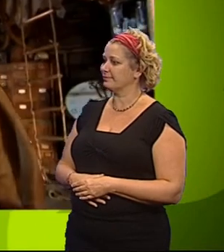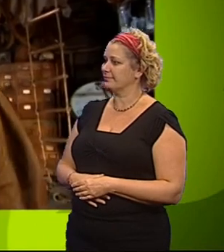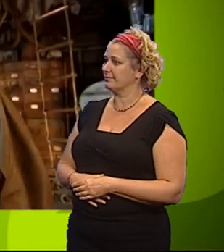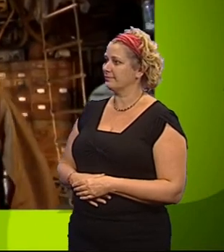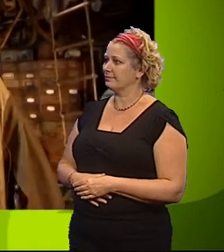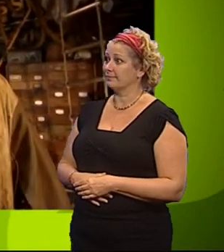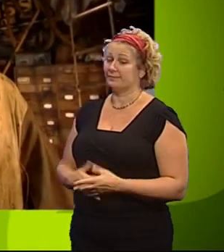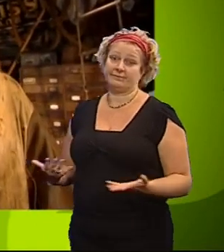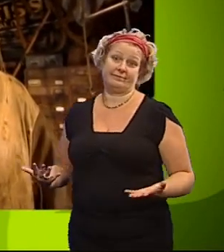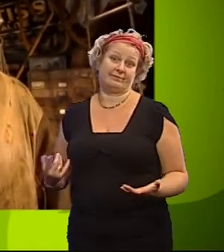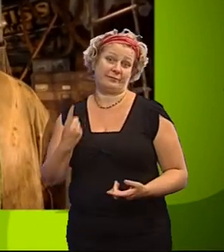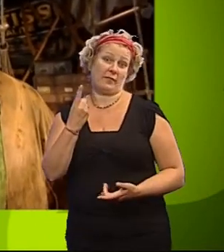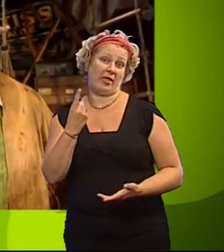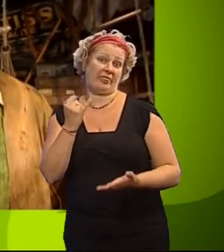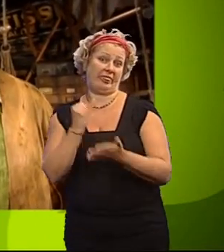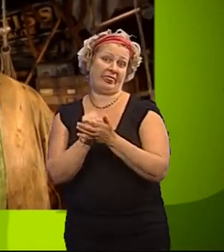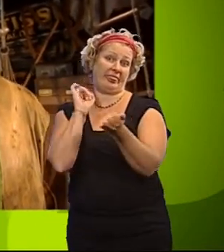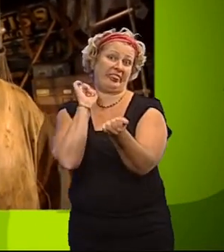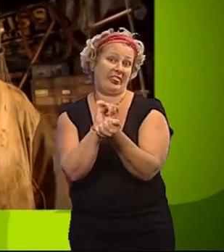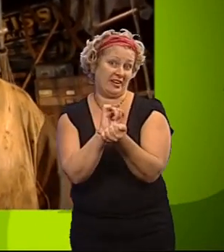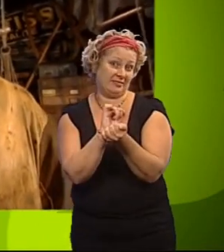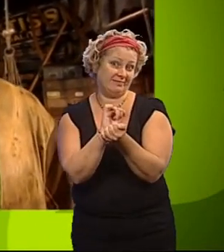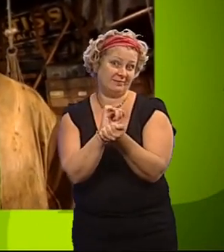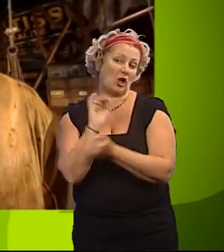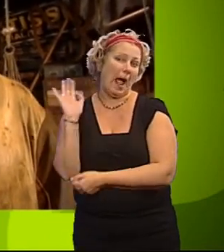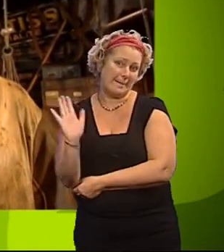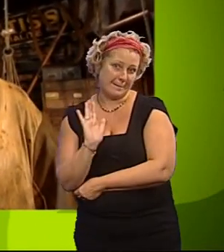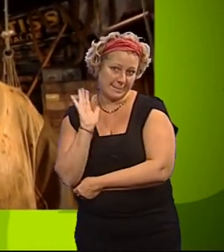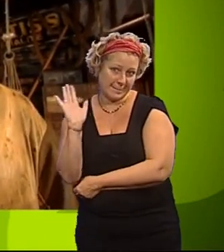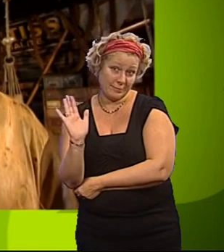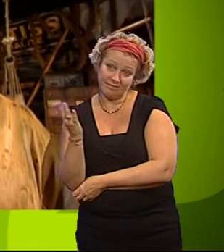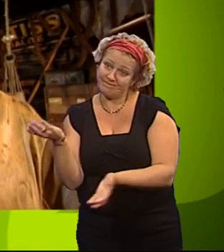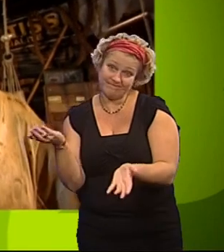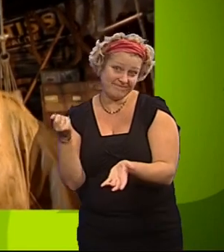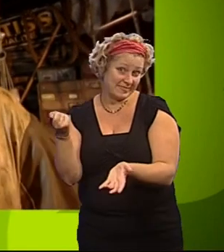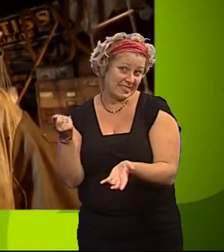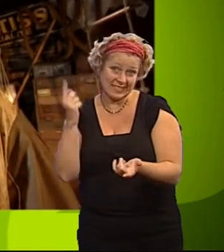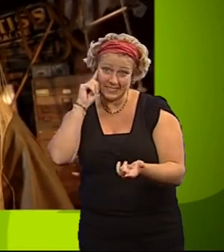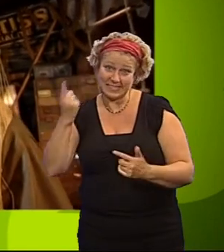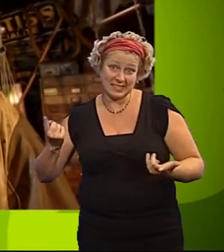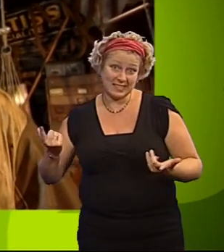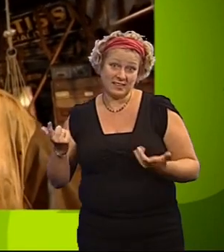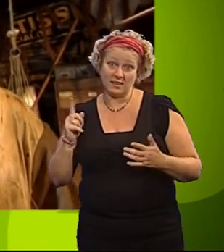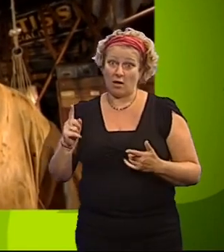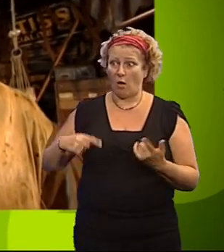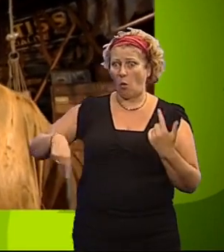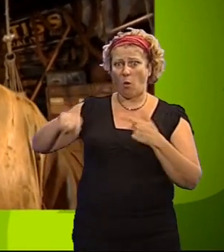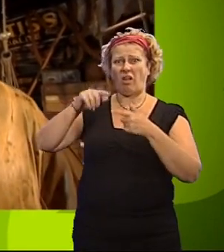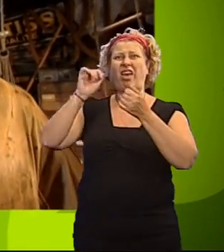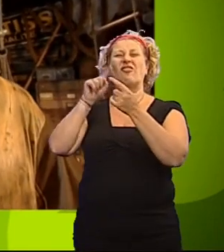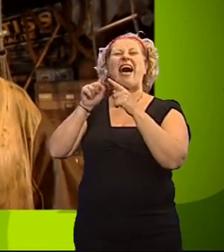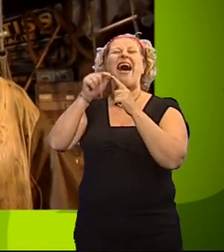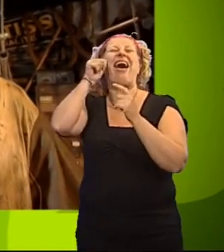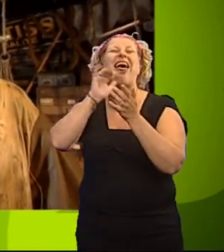Ah! Another one down. Poor Unfortunate Tim. It didn't work out for him. Didn't work out for any of the saboteurs